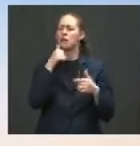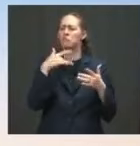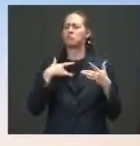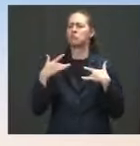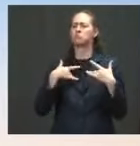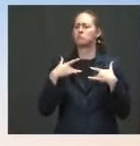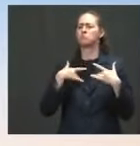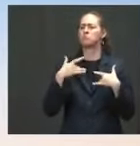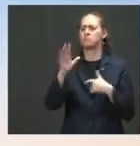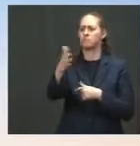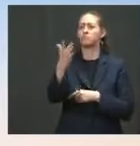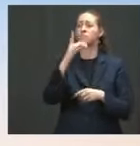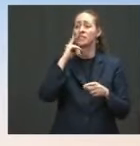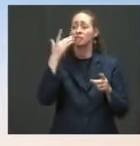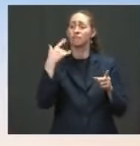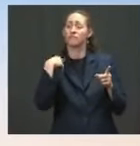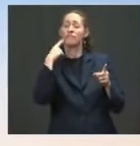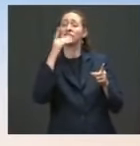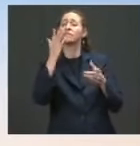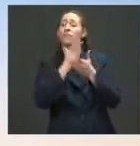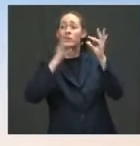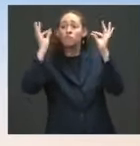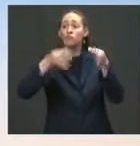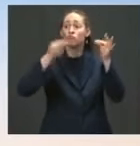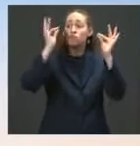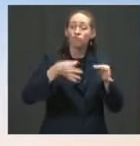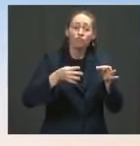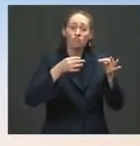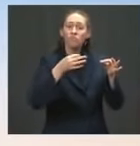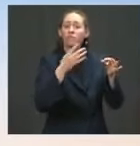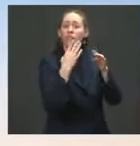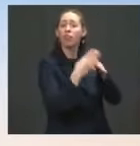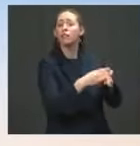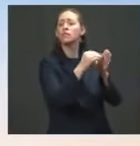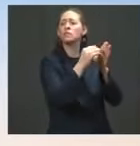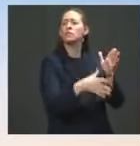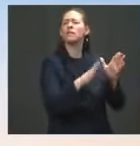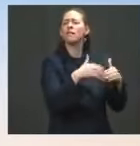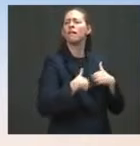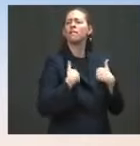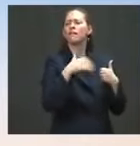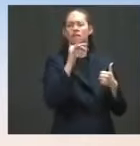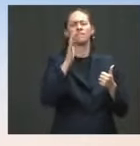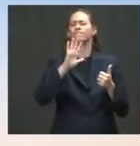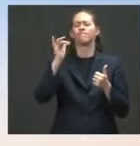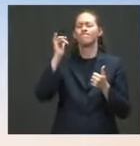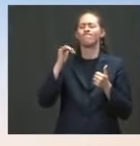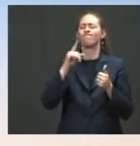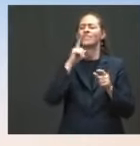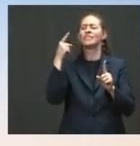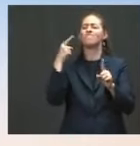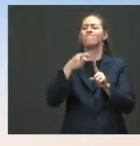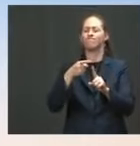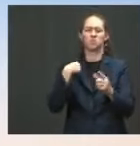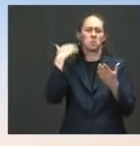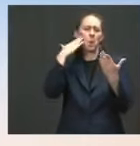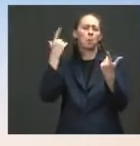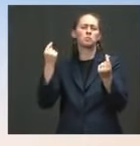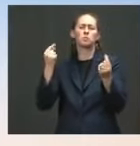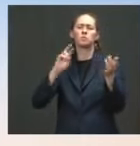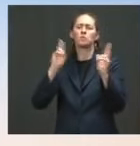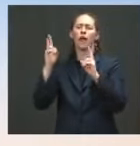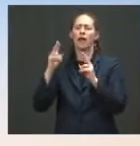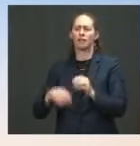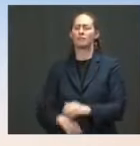safety at the center is going to be why schools may be disrupted. So we know what to do. You know, don't be the reason why schools are disrupted